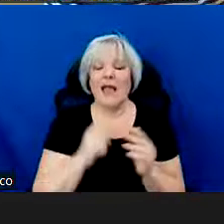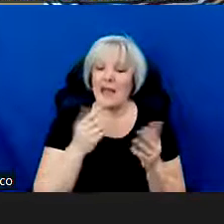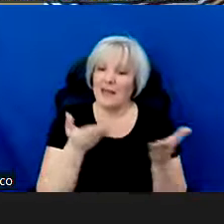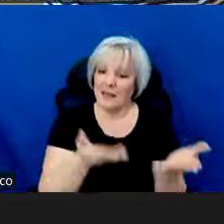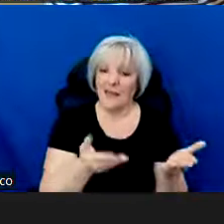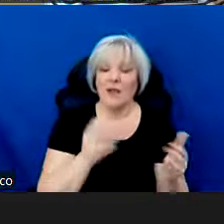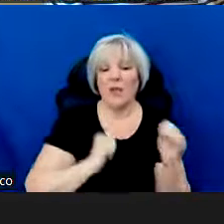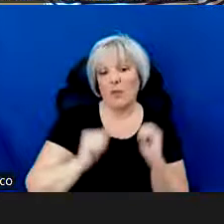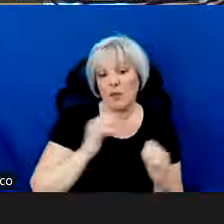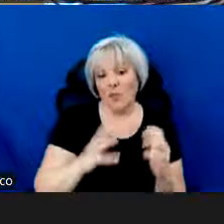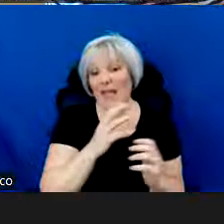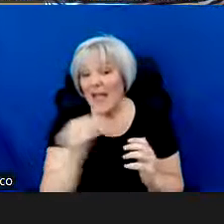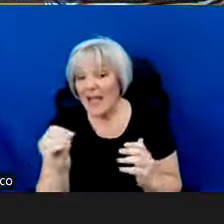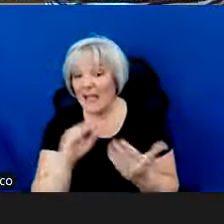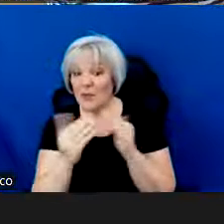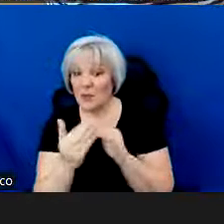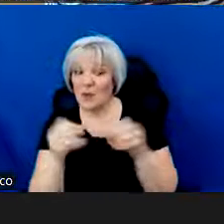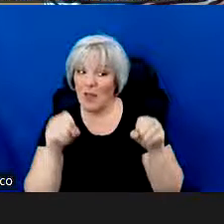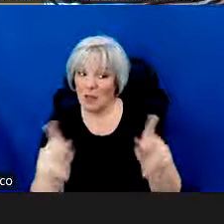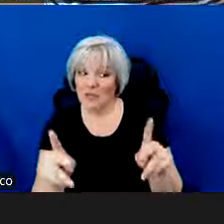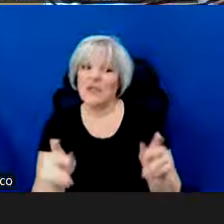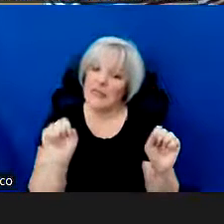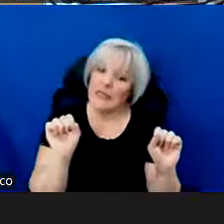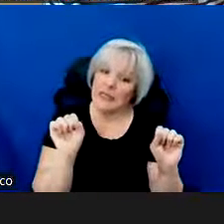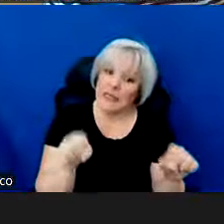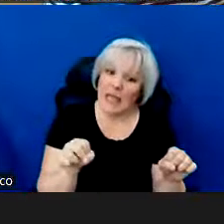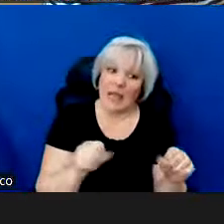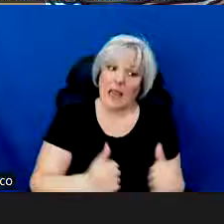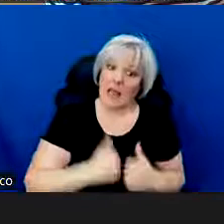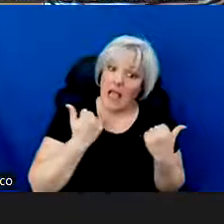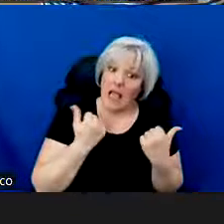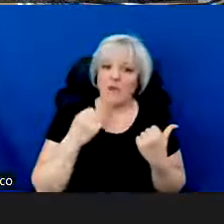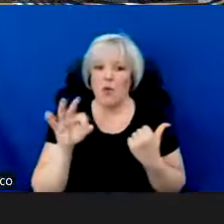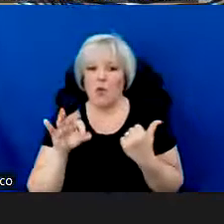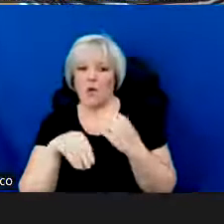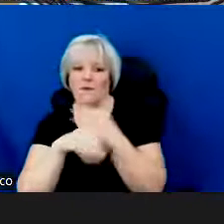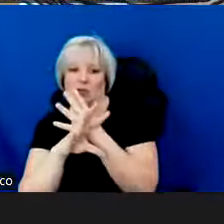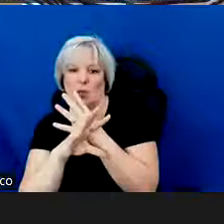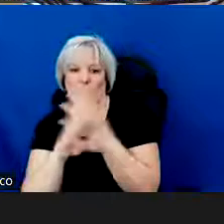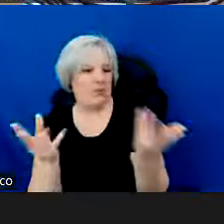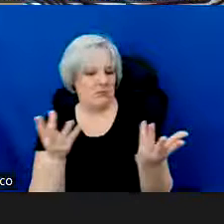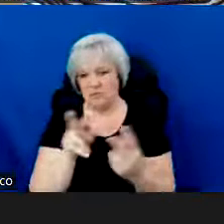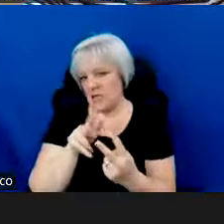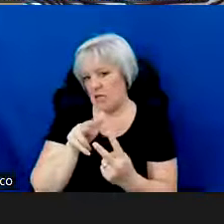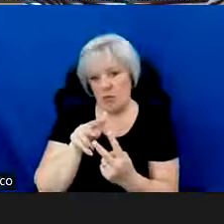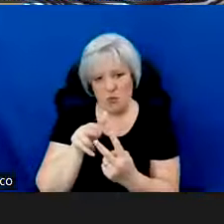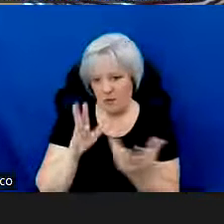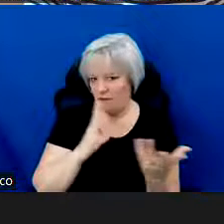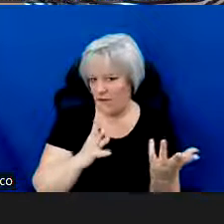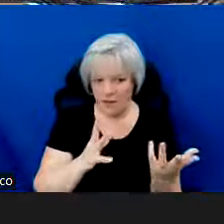as well as the community engagement opportunity, can be in-person or virtual. And the proposed